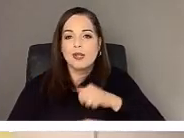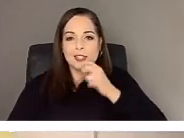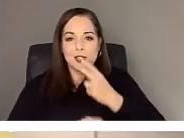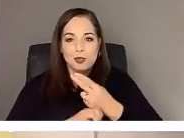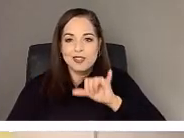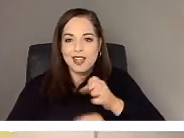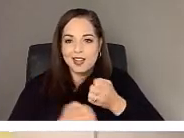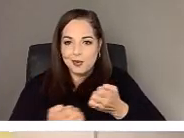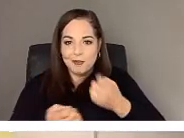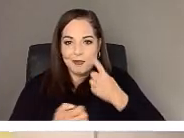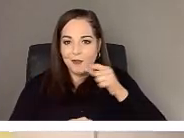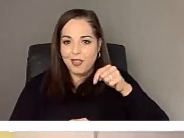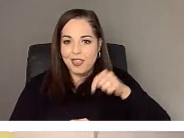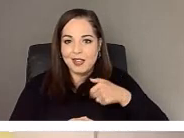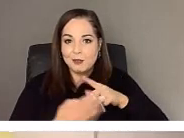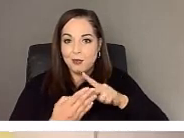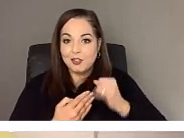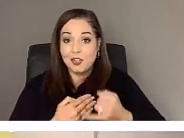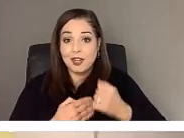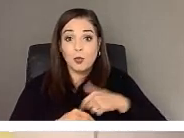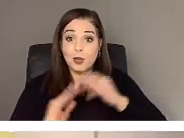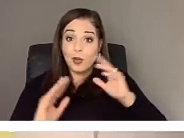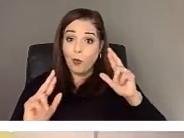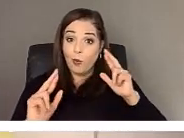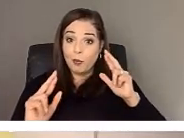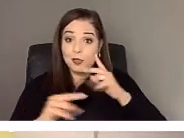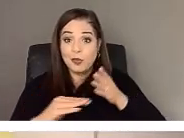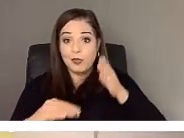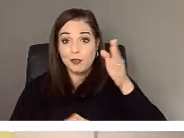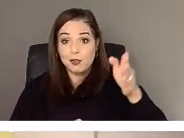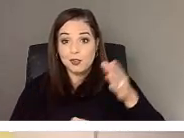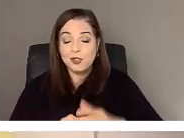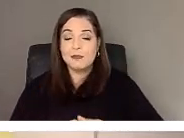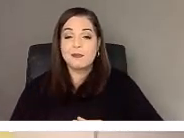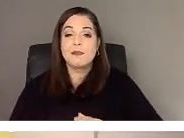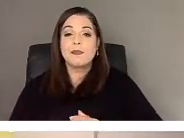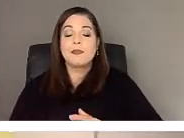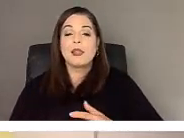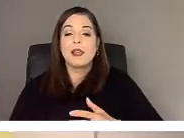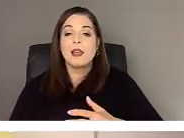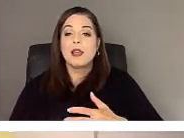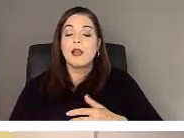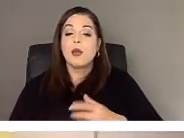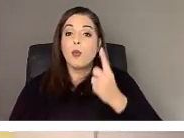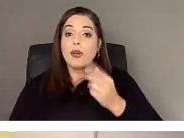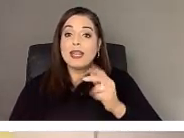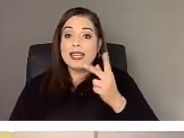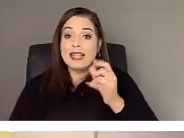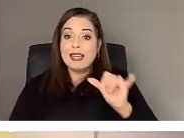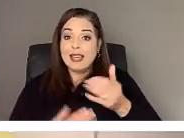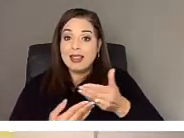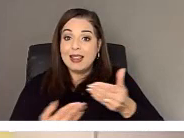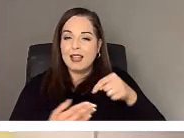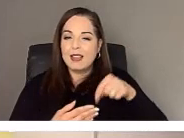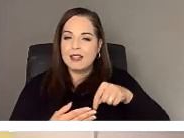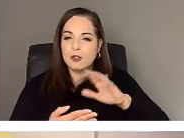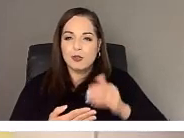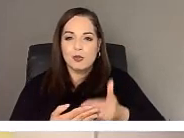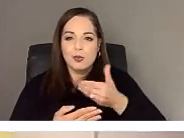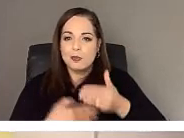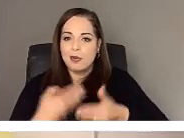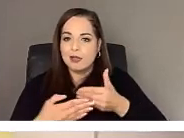equipment for the project, but we hope to in the future. One of the key things for us is this is a new process for us.